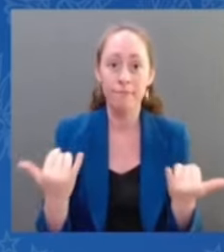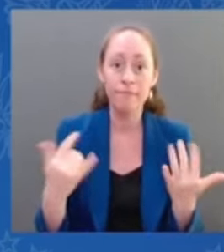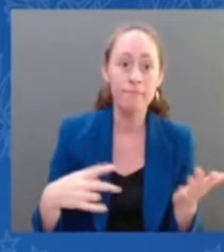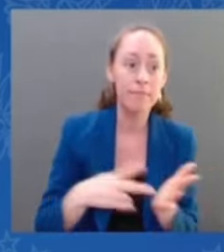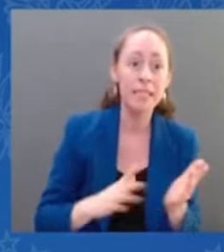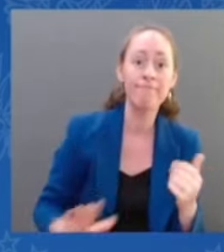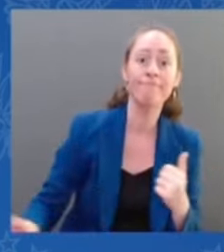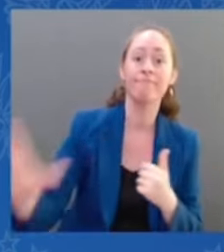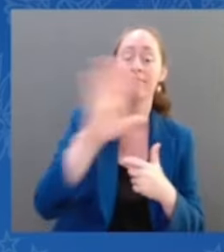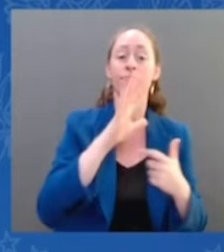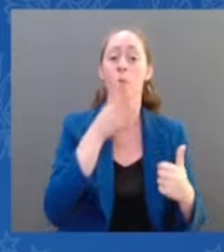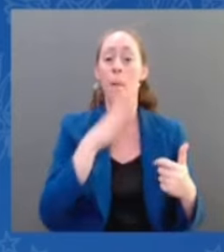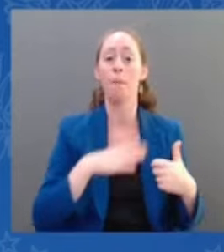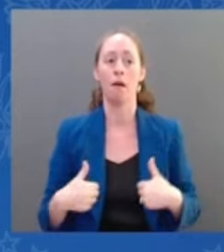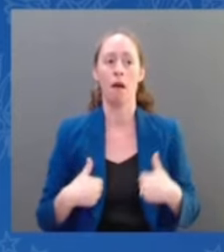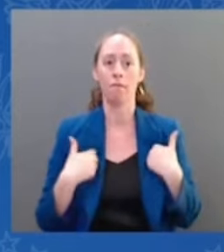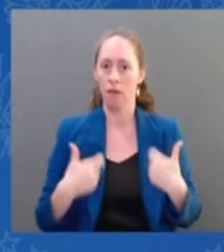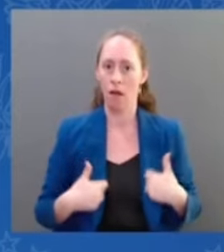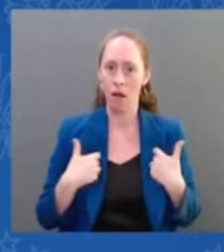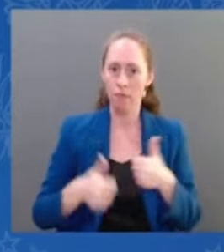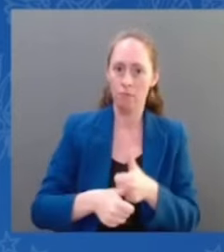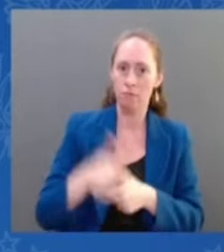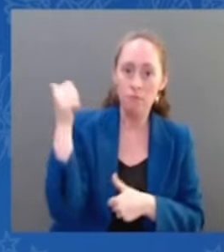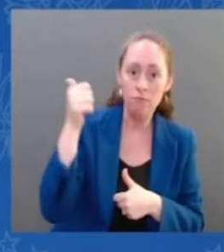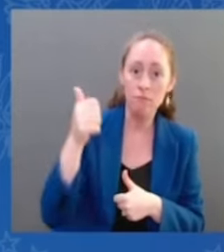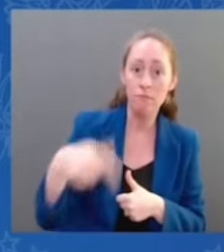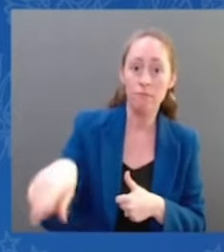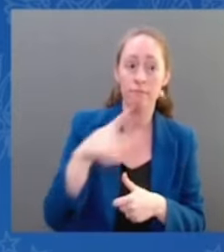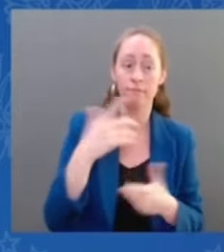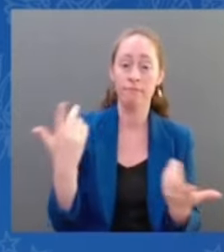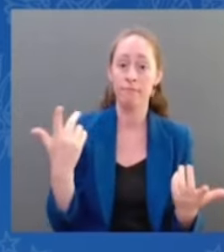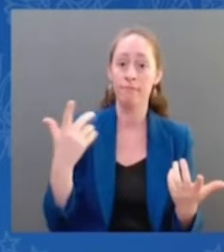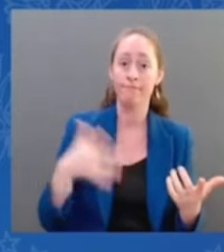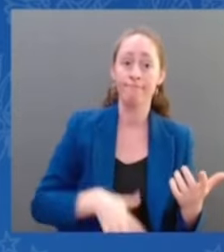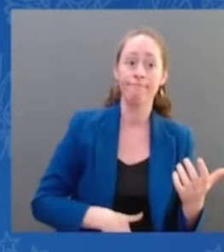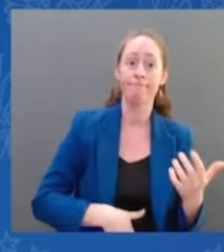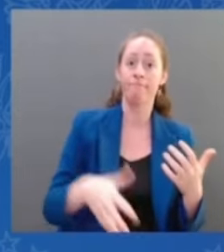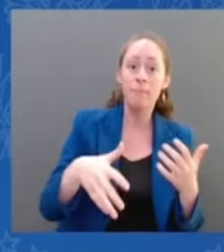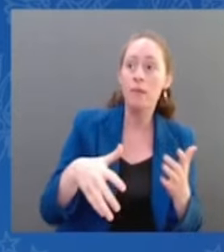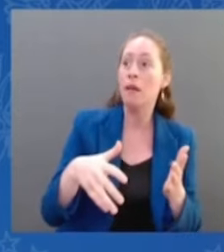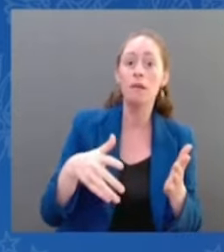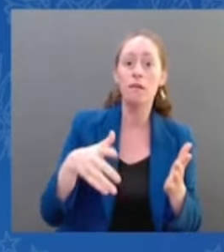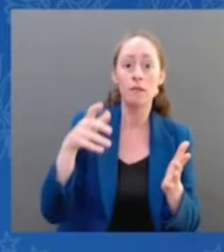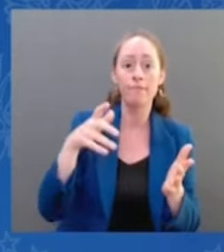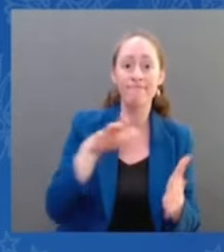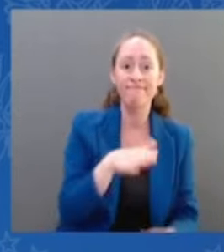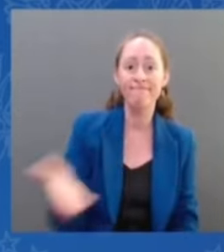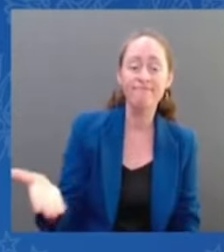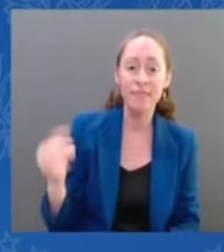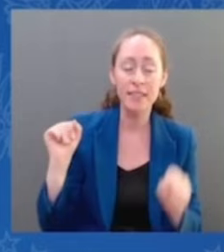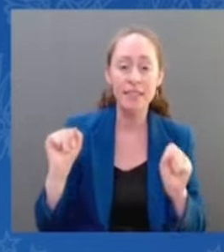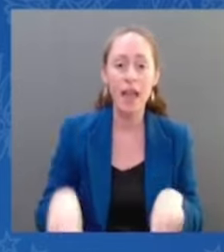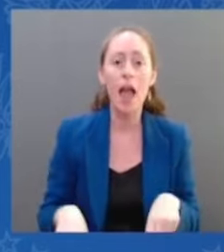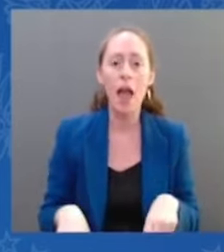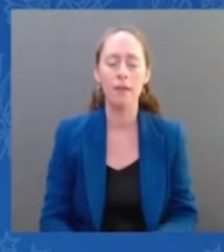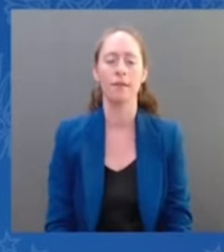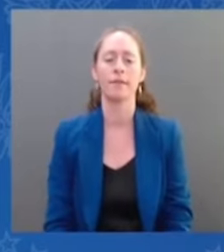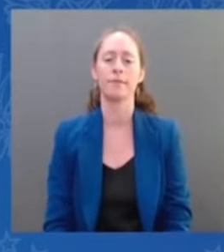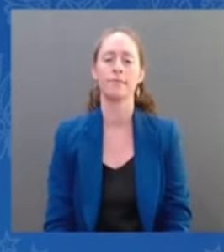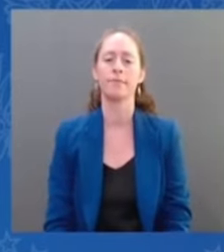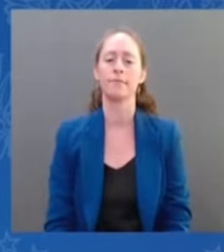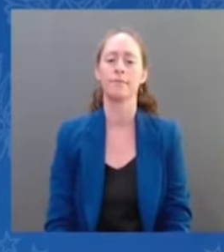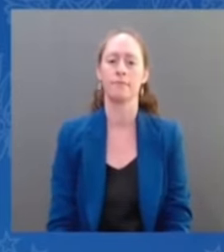What we're witnessing is a giant step backwards in much of our country. Already, the bans are in effect in 13